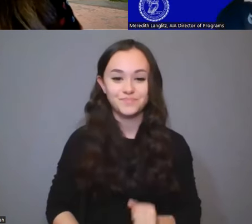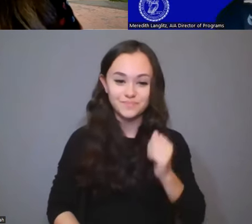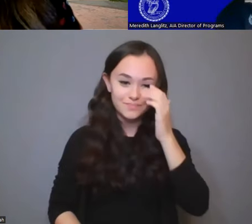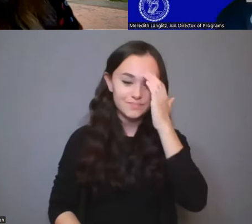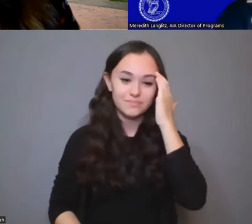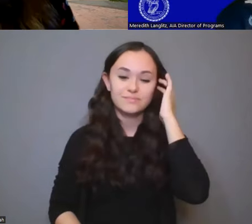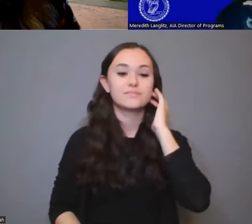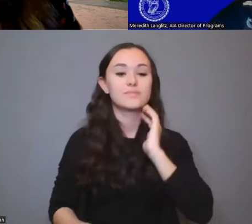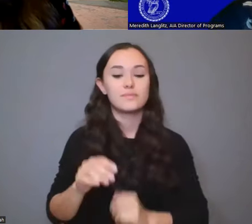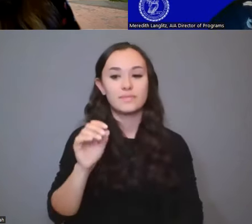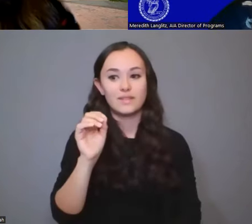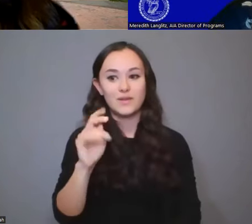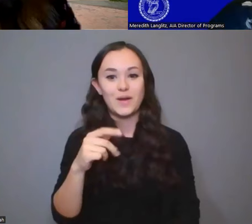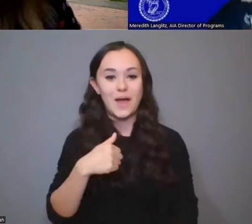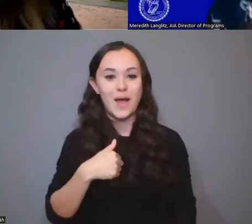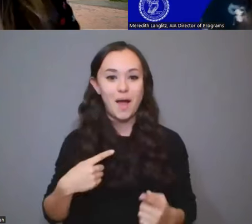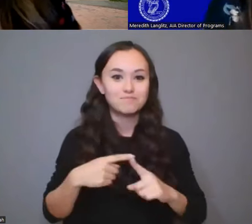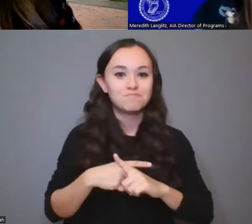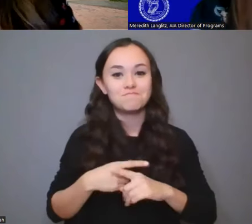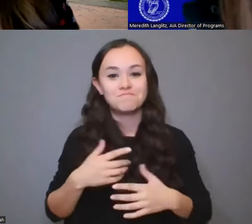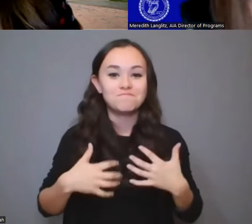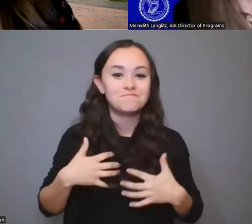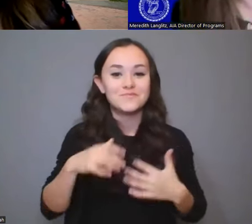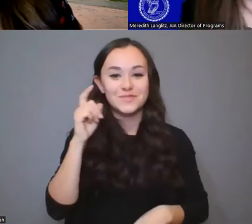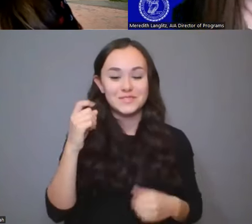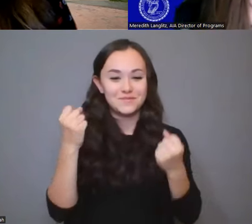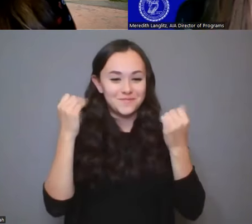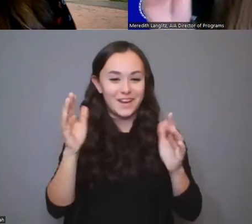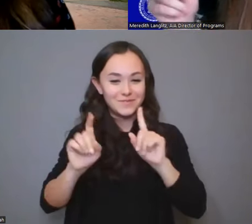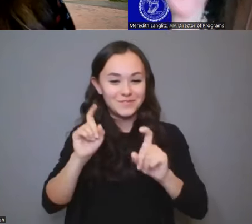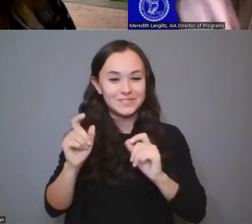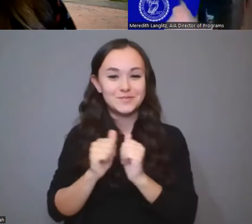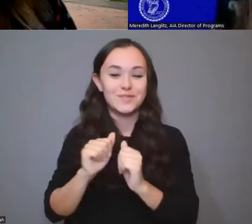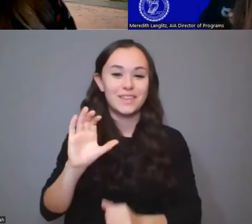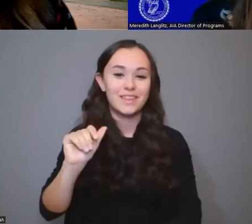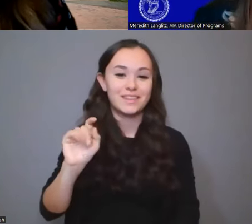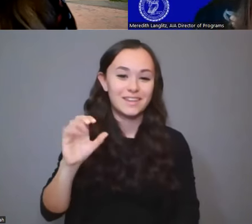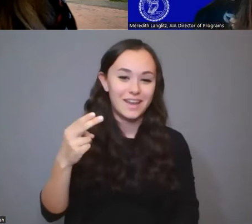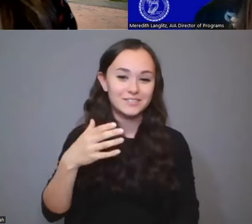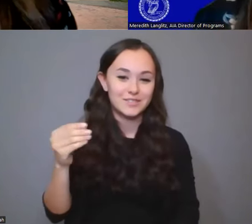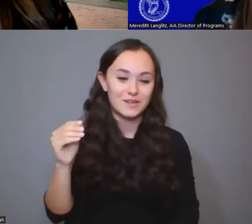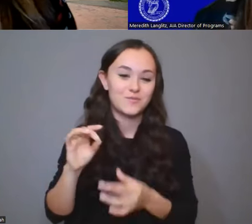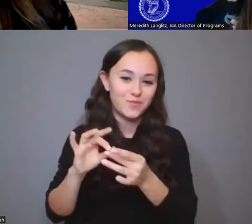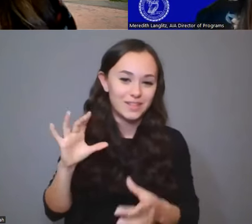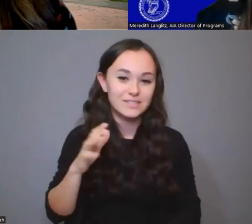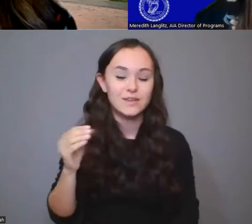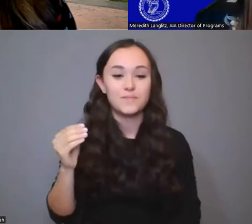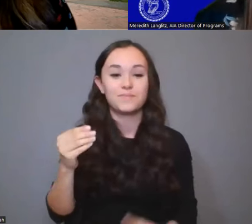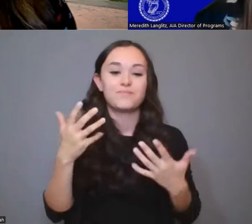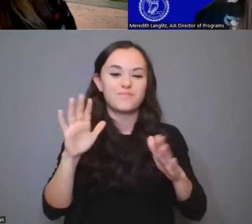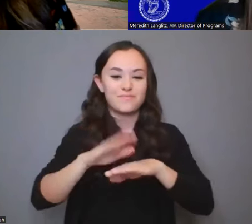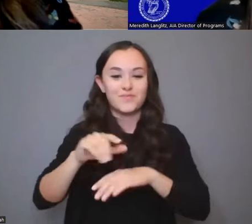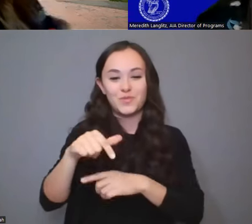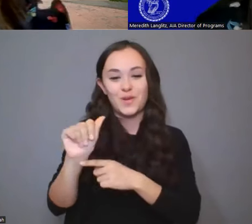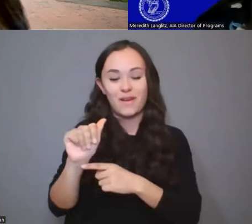of questions about catch and release, but I think that we kind of, we talked about them a lot, and it's on the Q&A from the recording from last week.